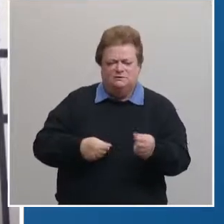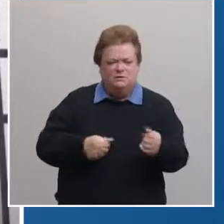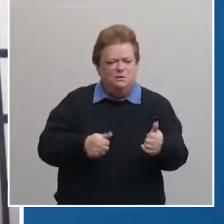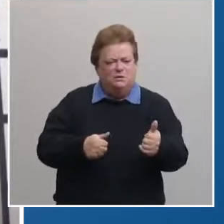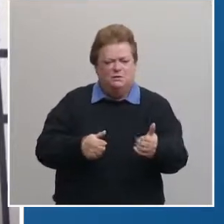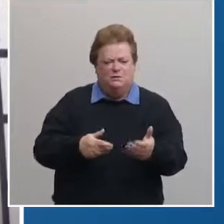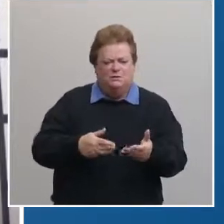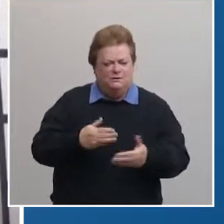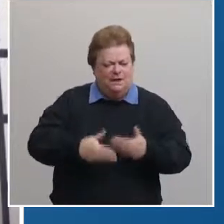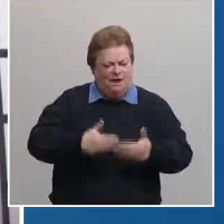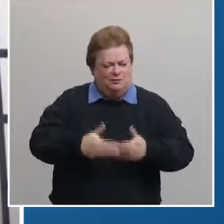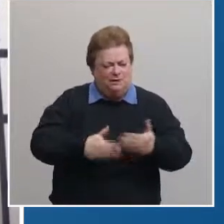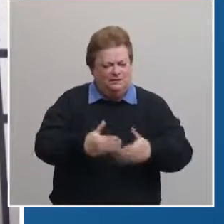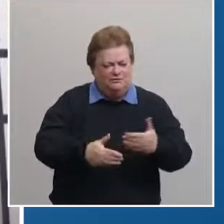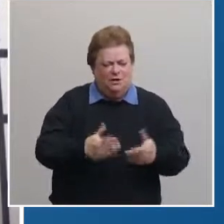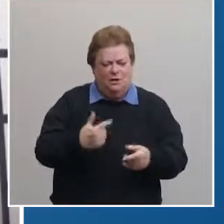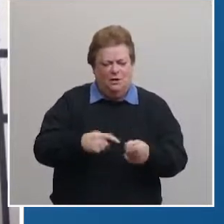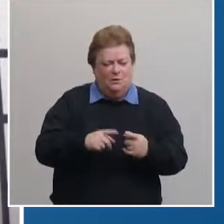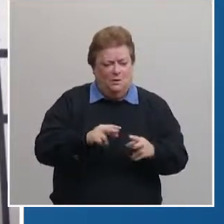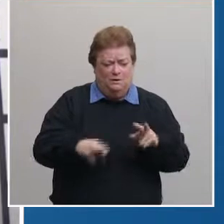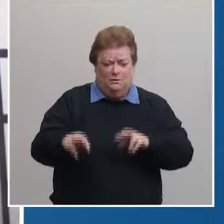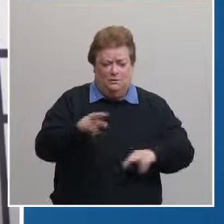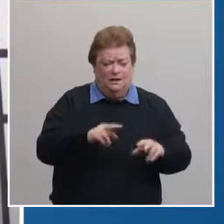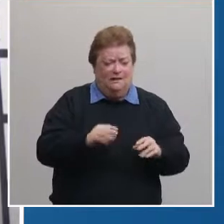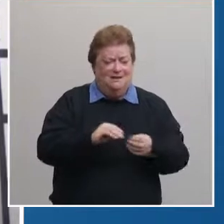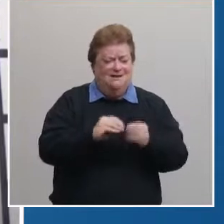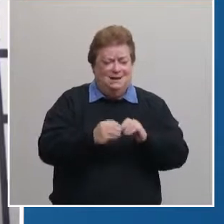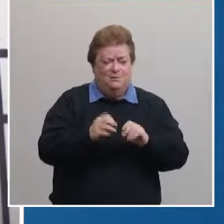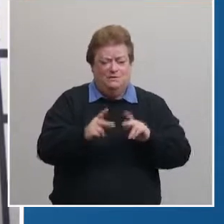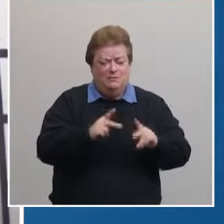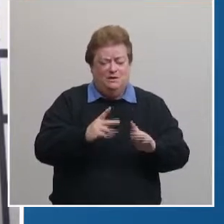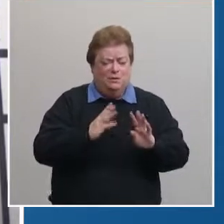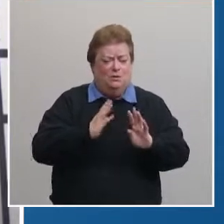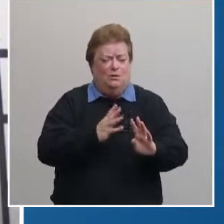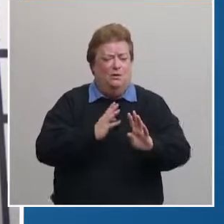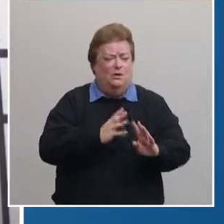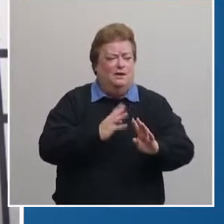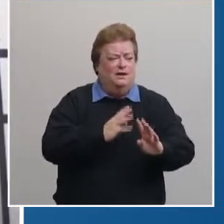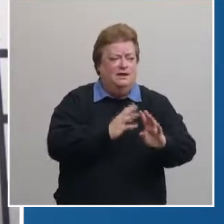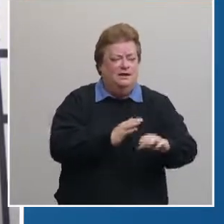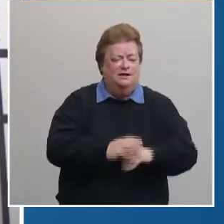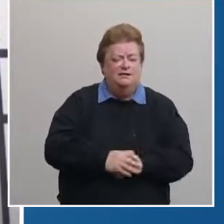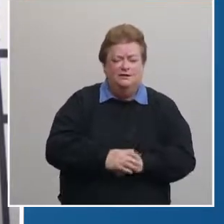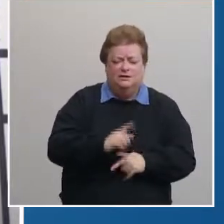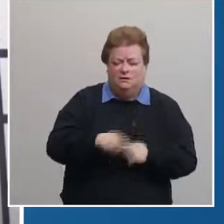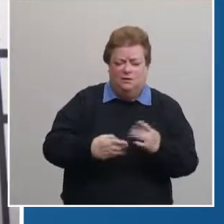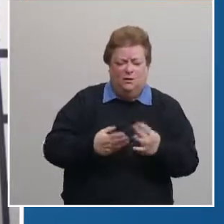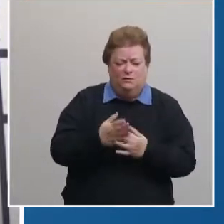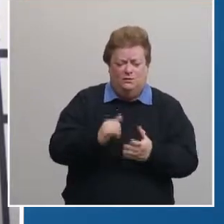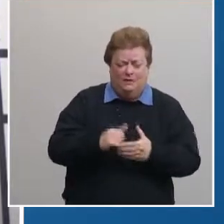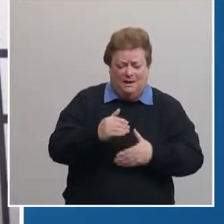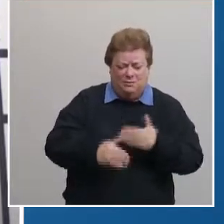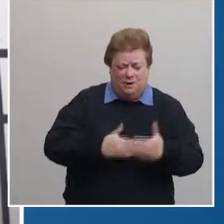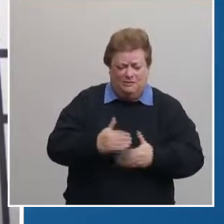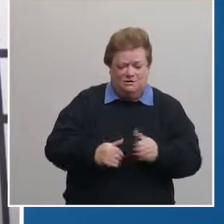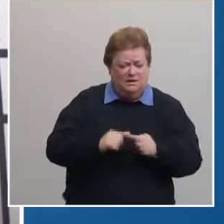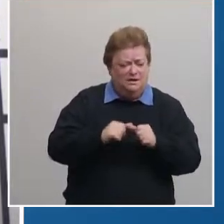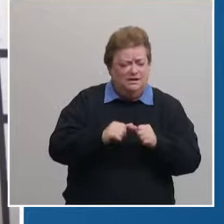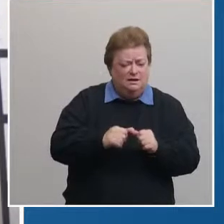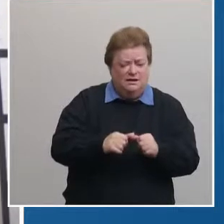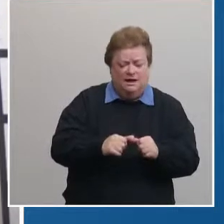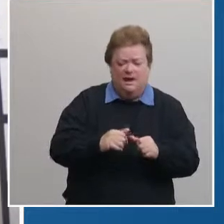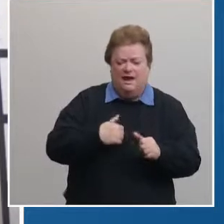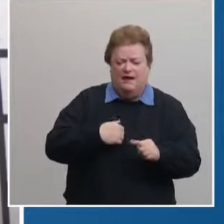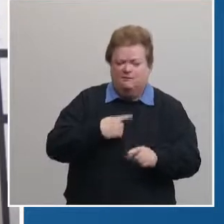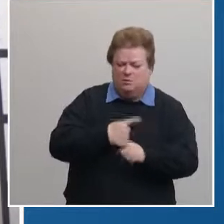consider the scale and magnitude of what went on last Friday to be able to zip through a process like that and still maintain all the proper